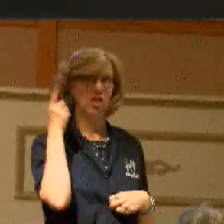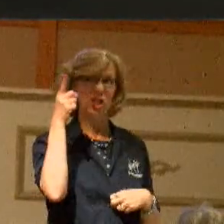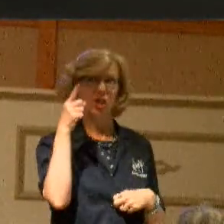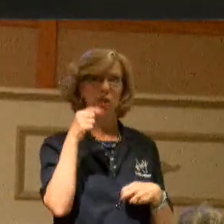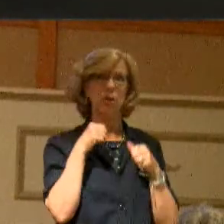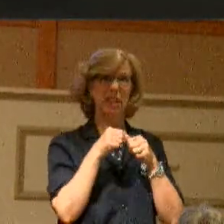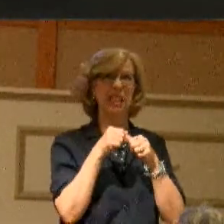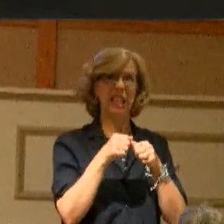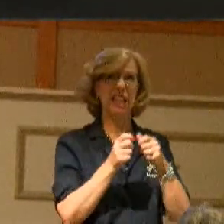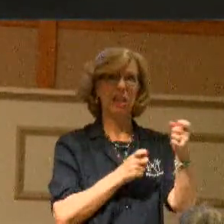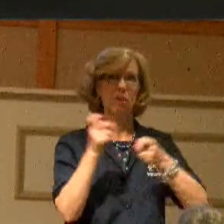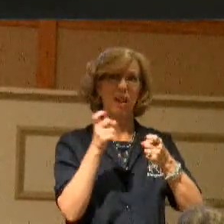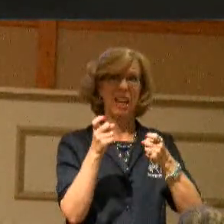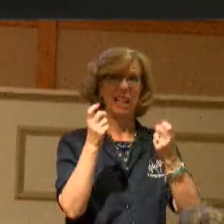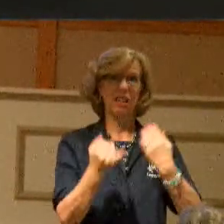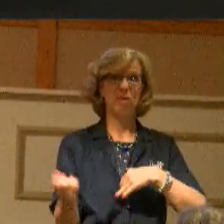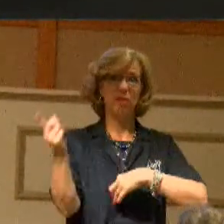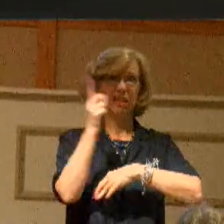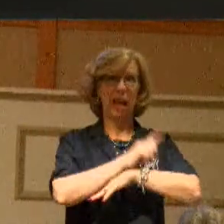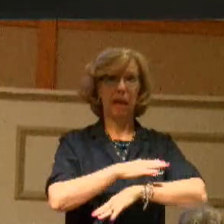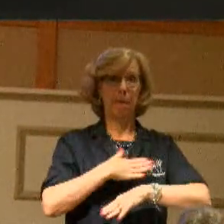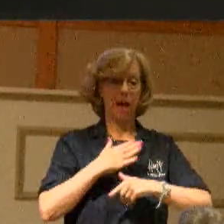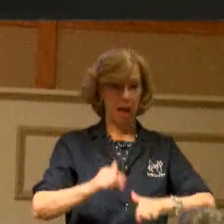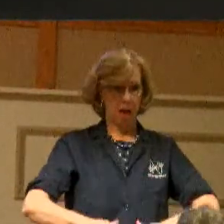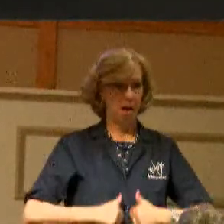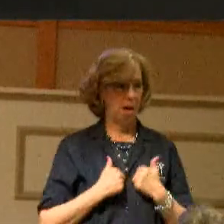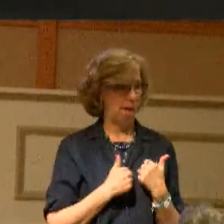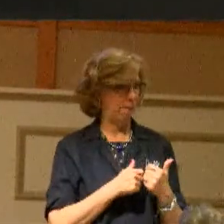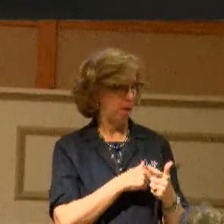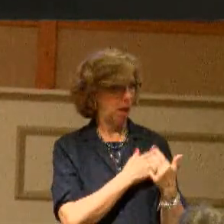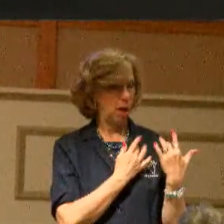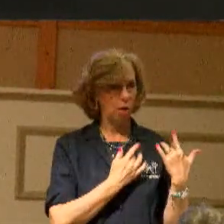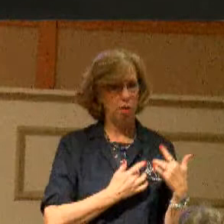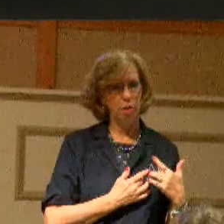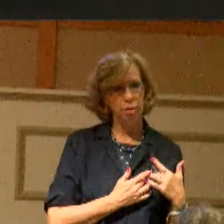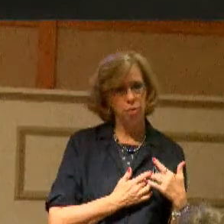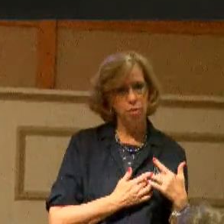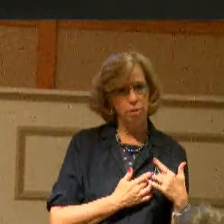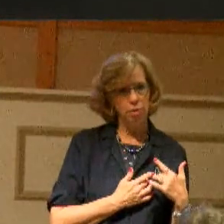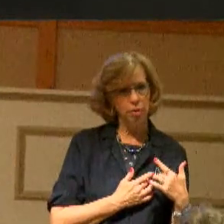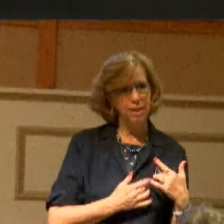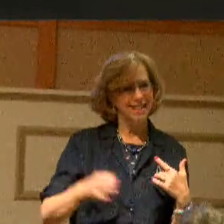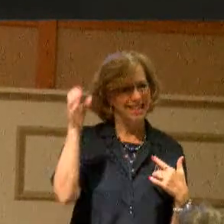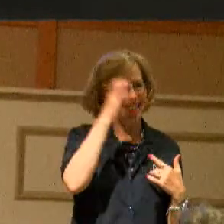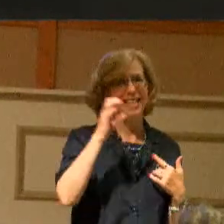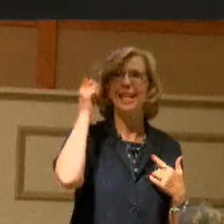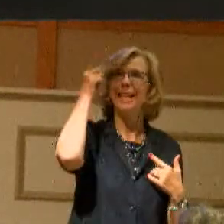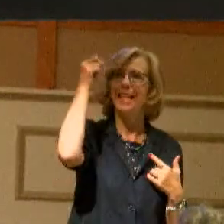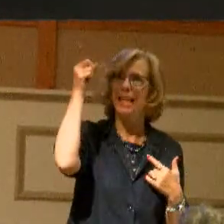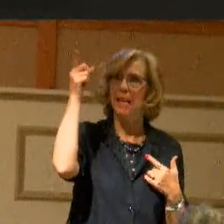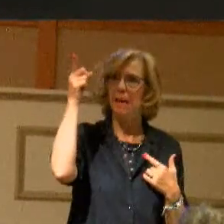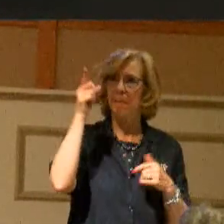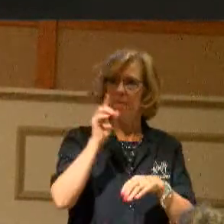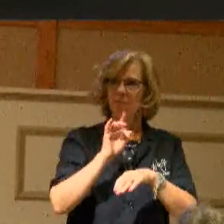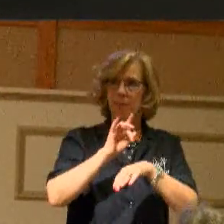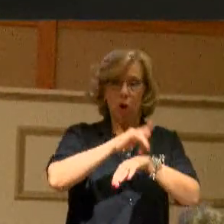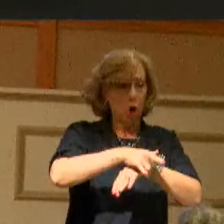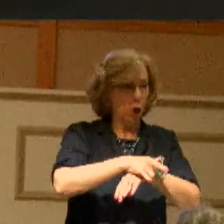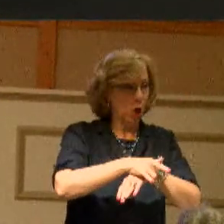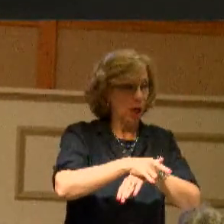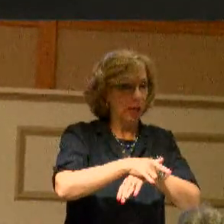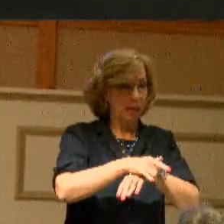reigning today in my heart? Seek early and earnestly.